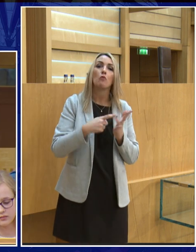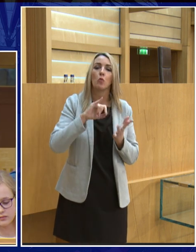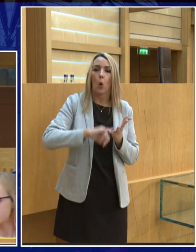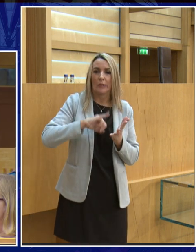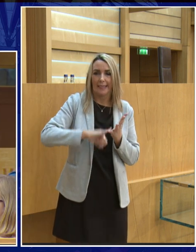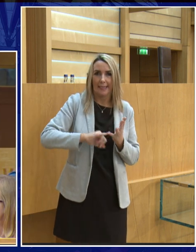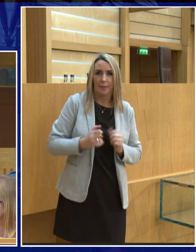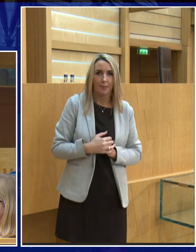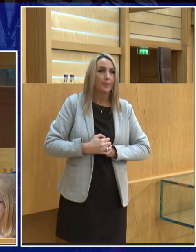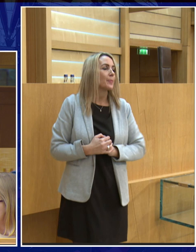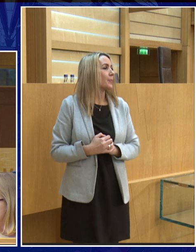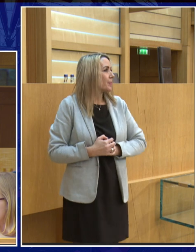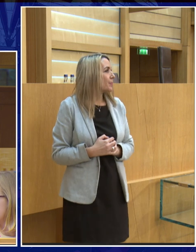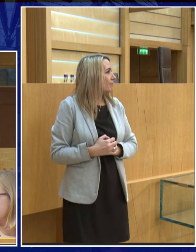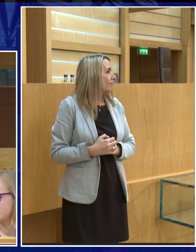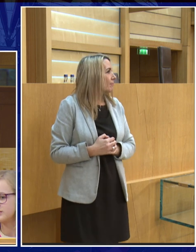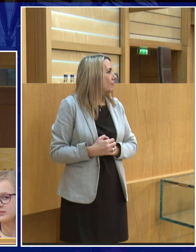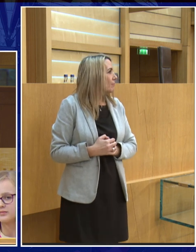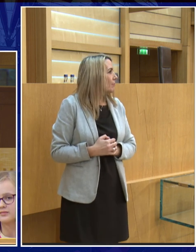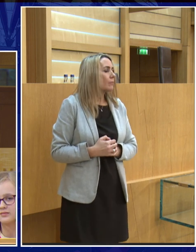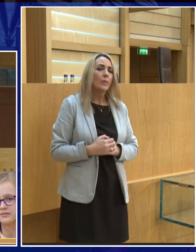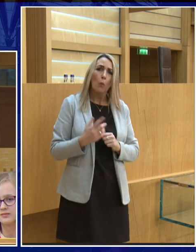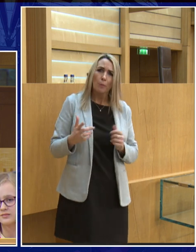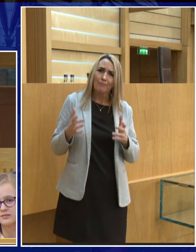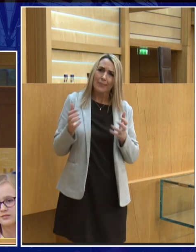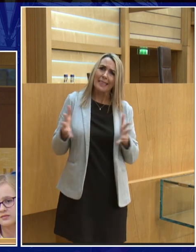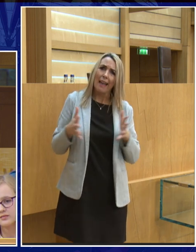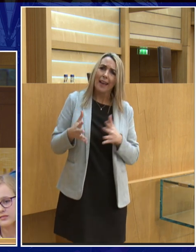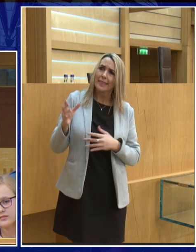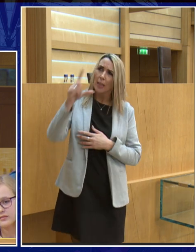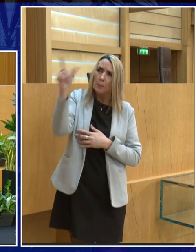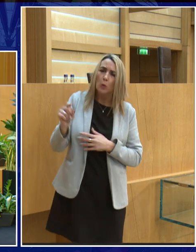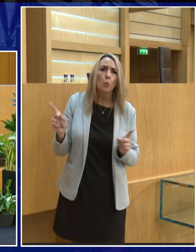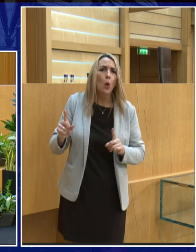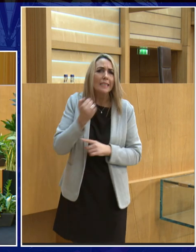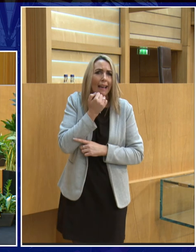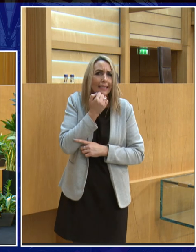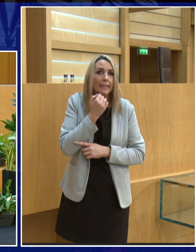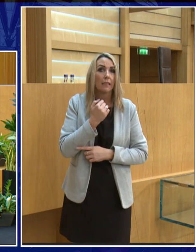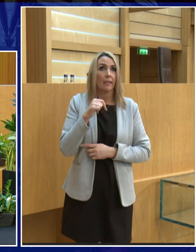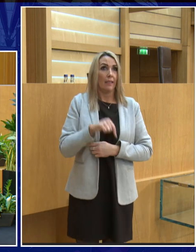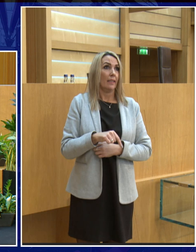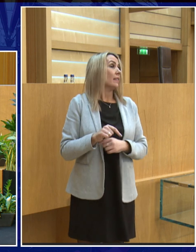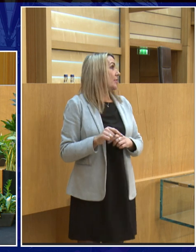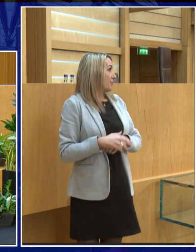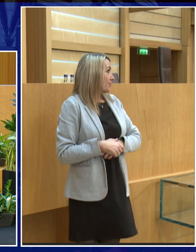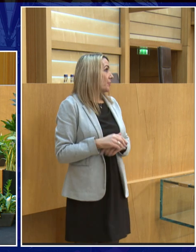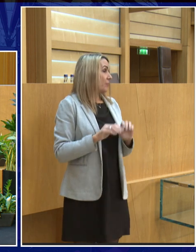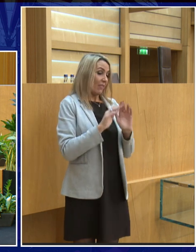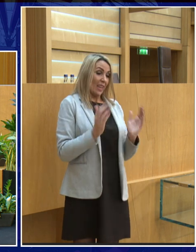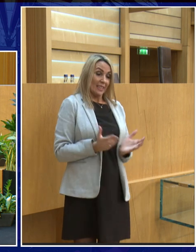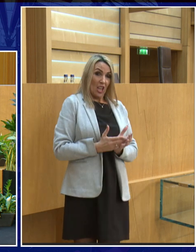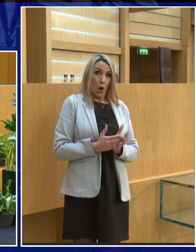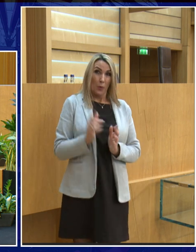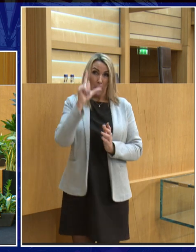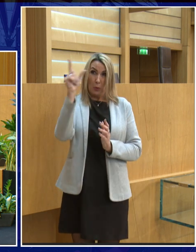Ross go for it Ross how big is the moon how big is the moon well if this is earth this is the moon so it's sort of